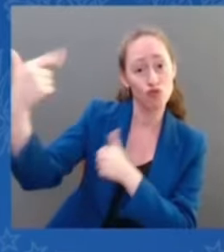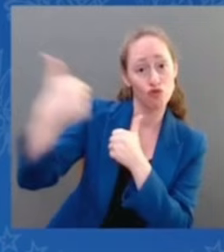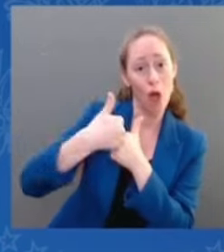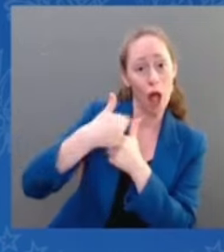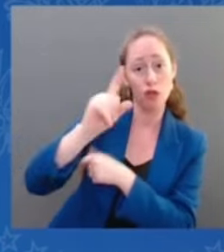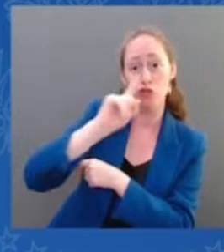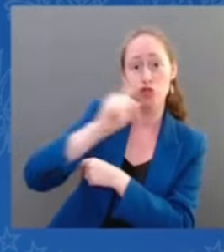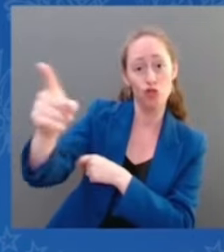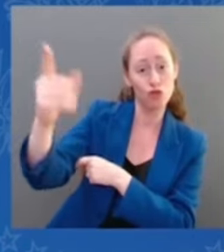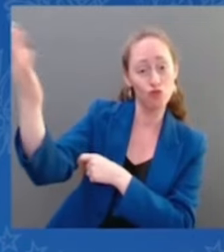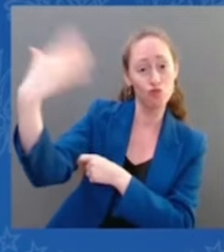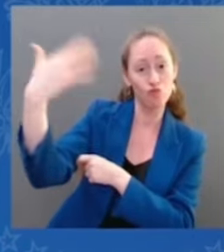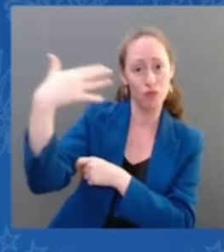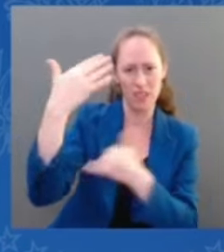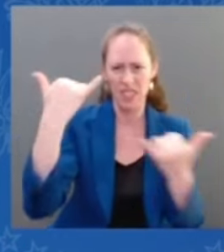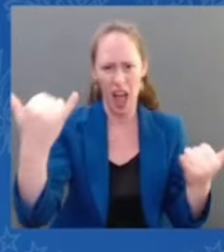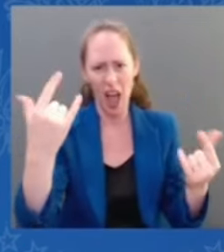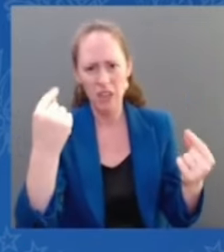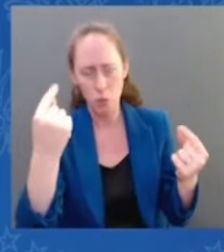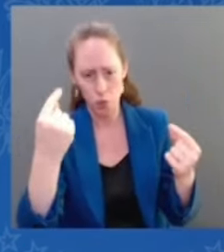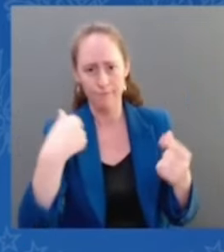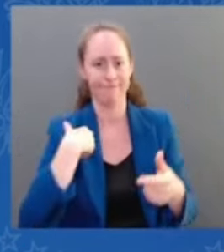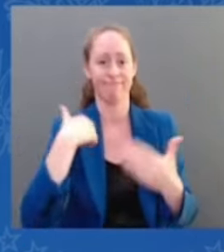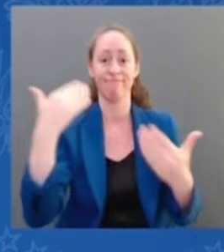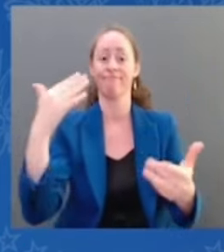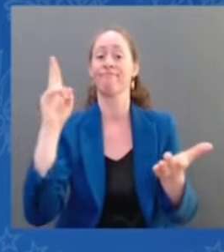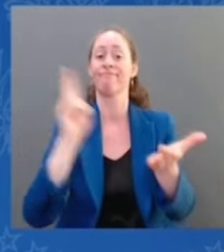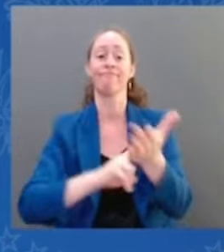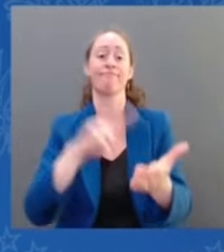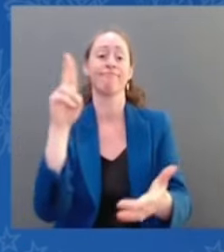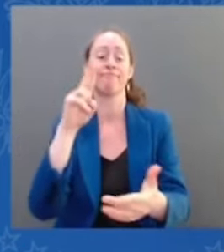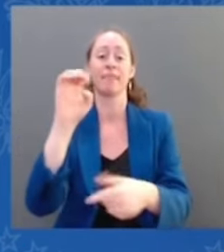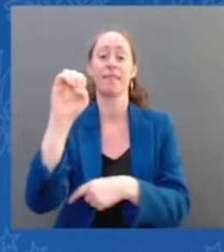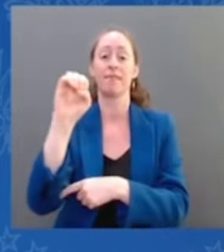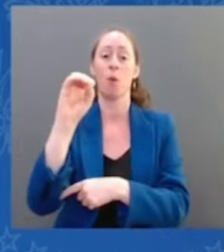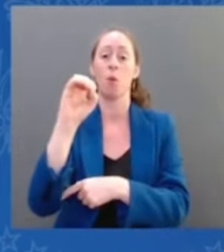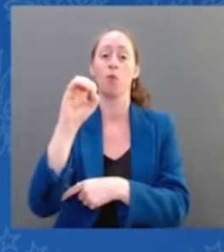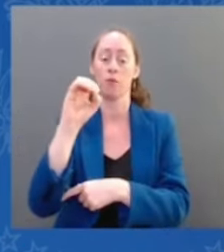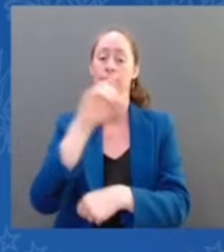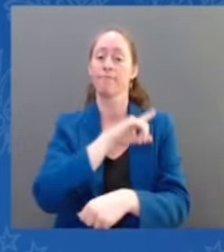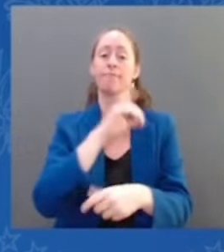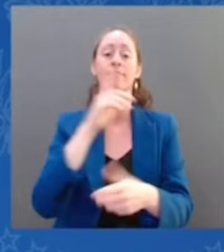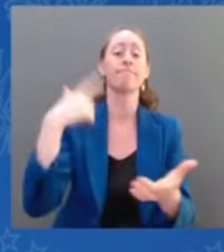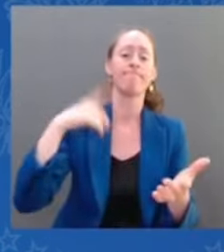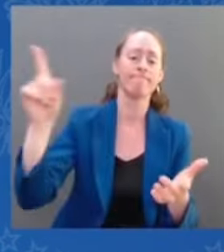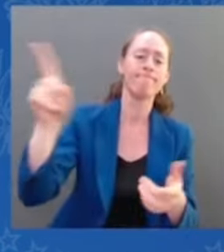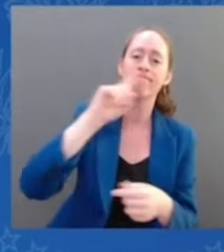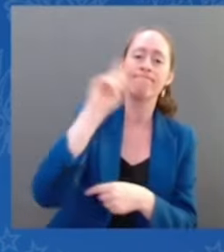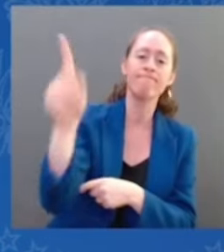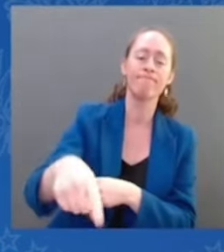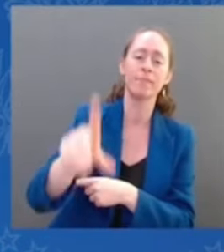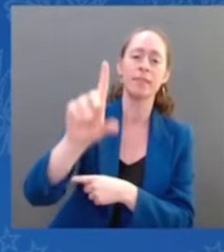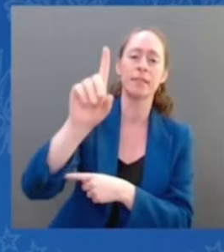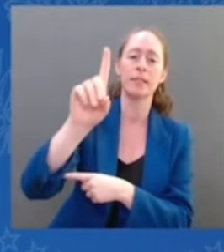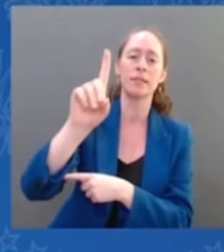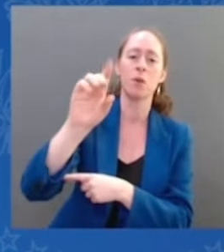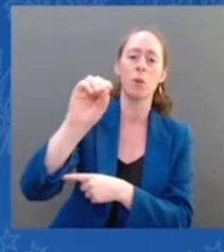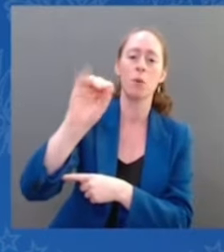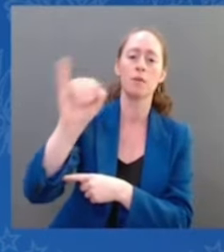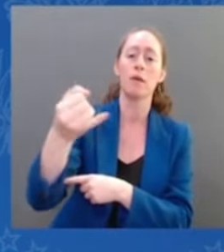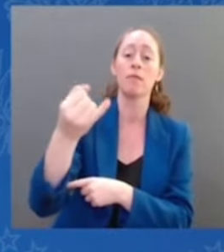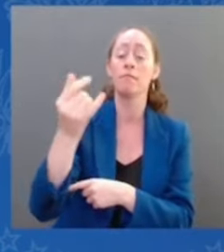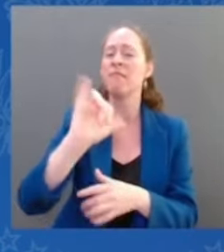Justice Department that, much like they did in the civil rights area, to do something, do everything in their power